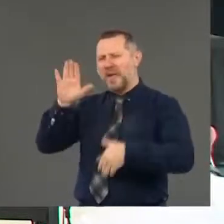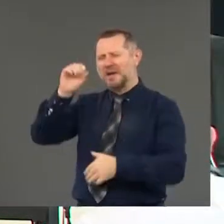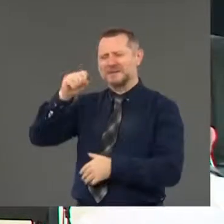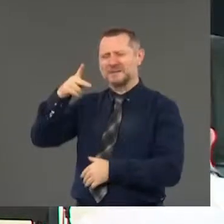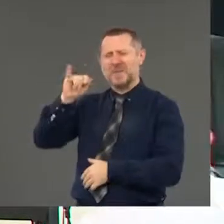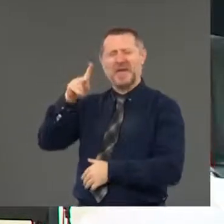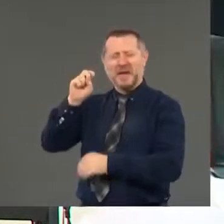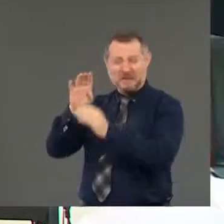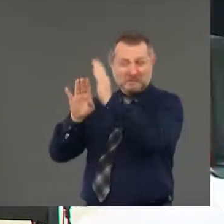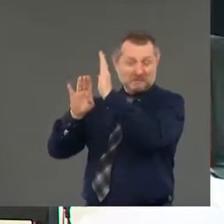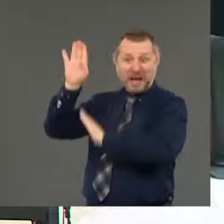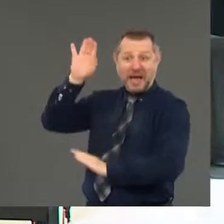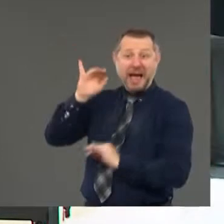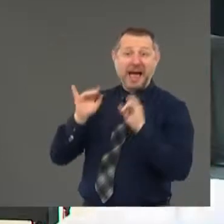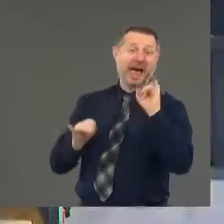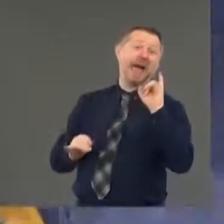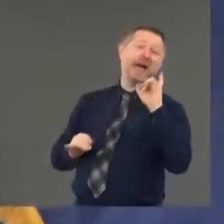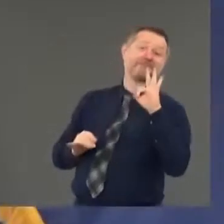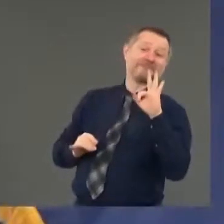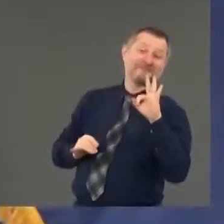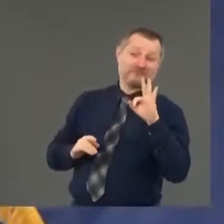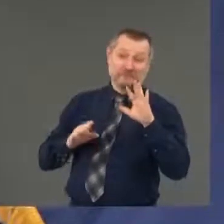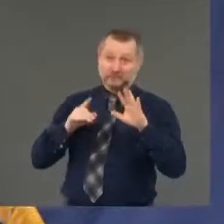expect to close down again?